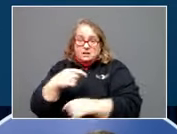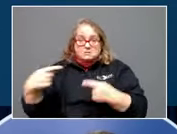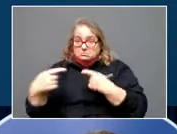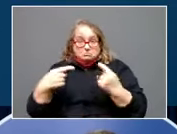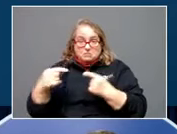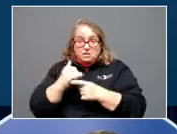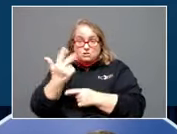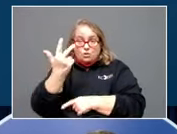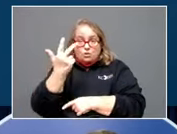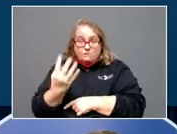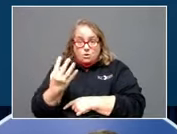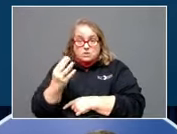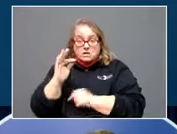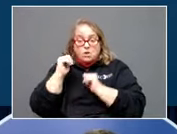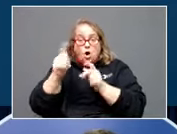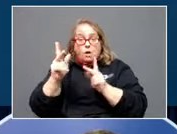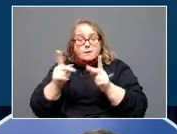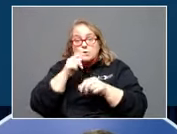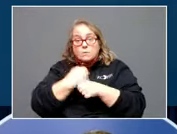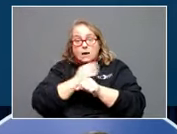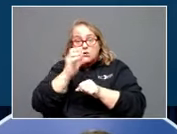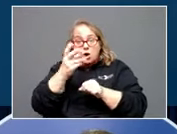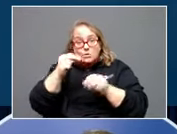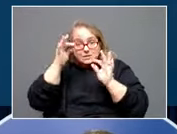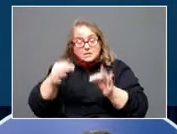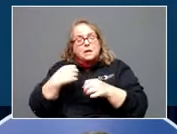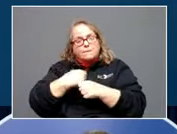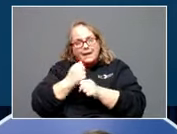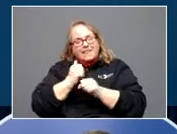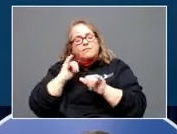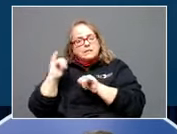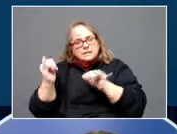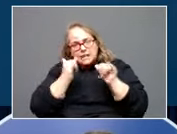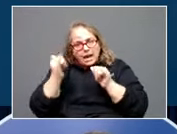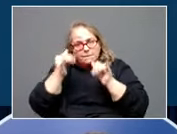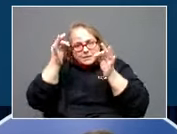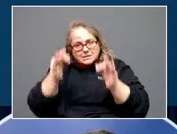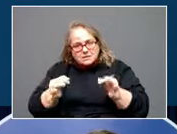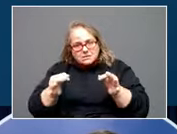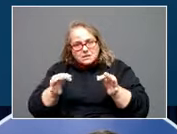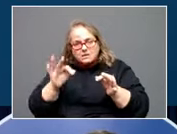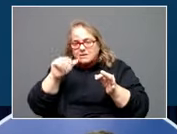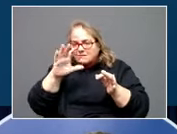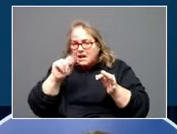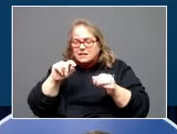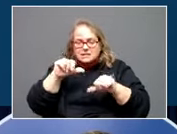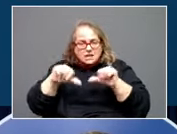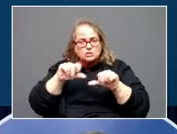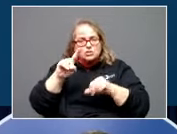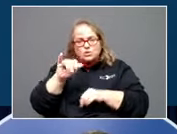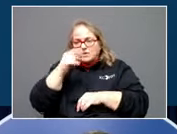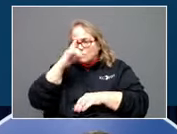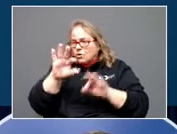of everybody who can make their own decision, making the same decision on the facts or the science or doing it for their families, whatever